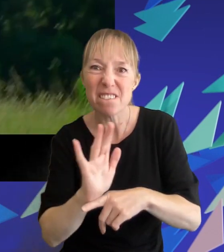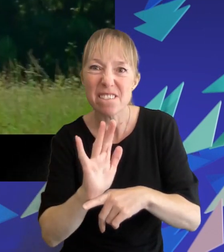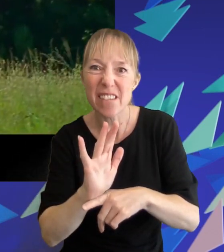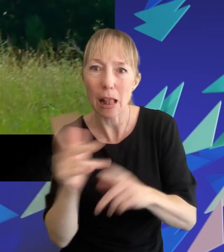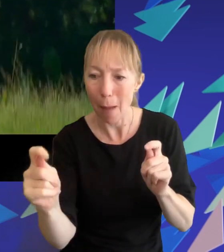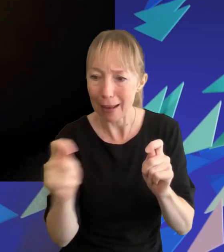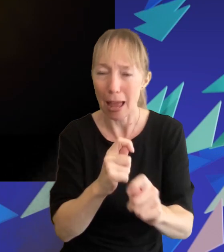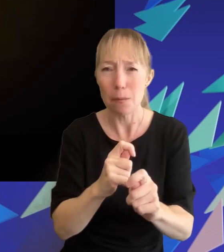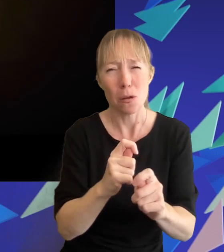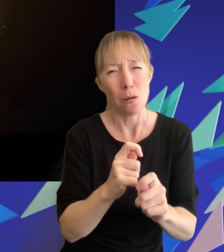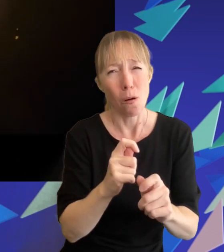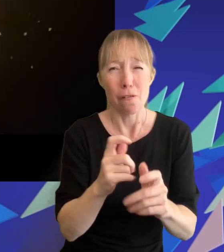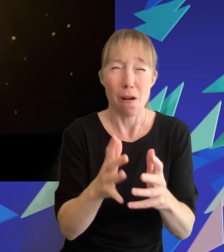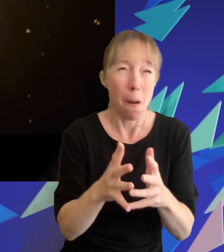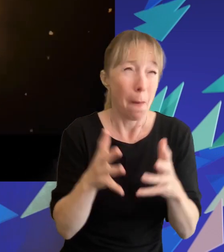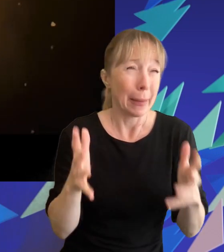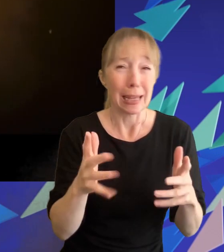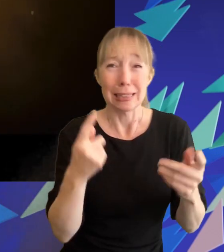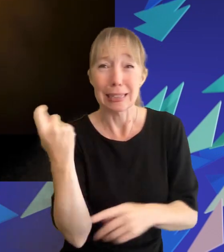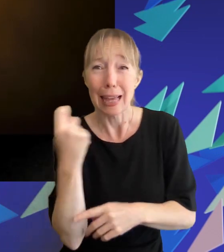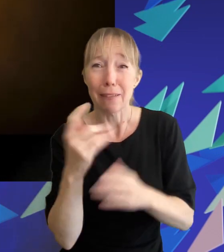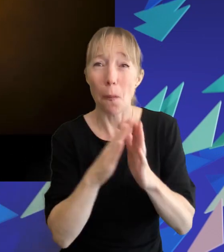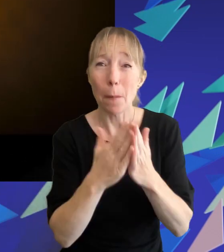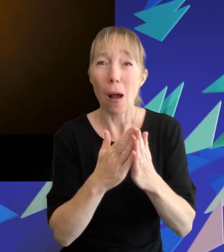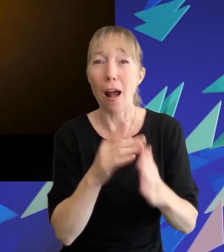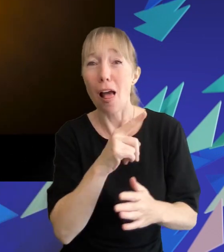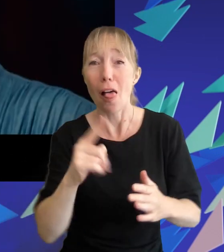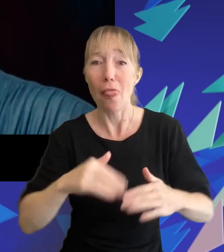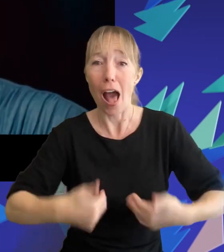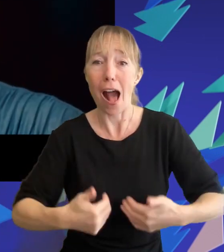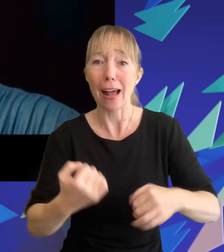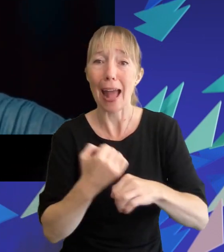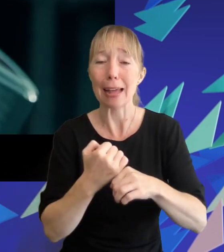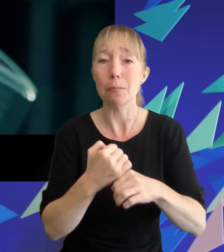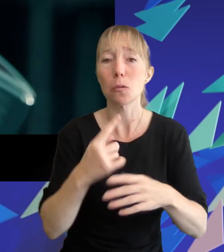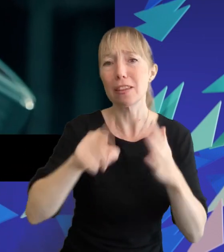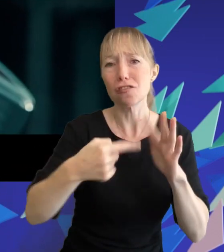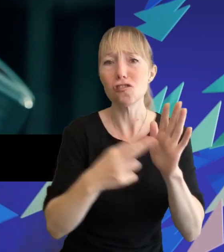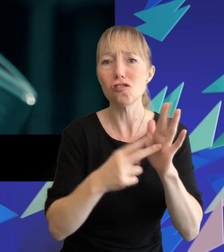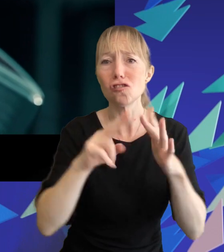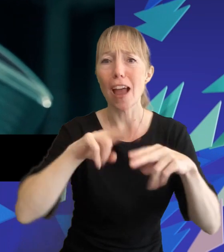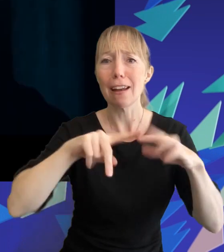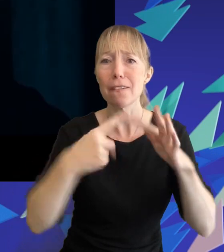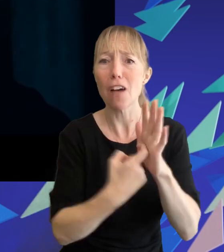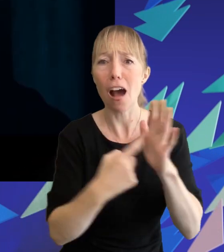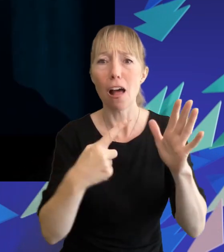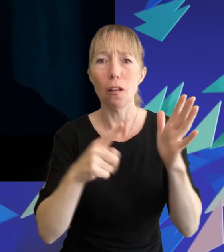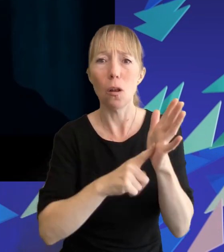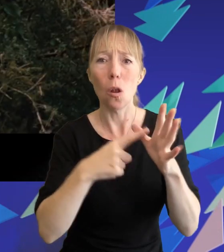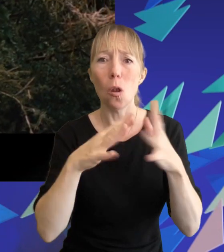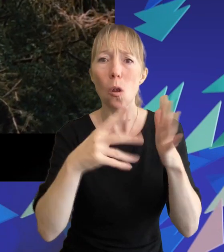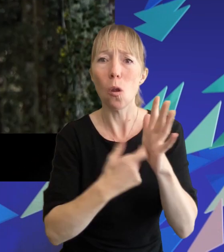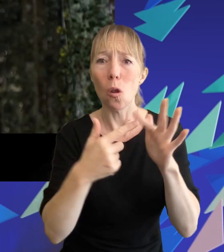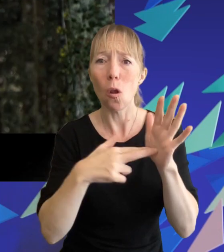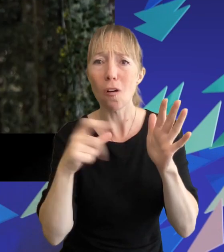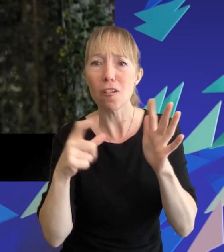successful book series the hunger games starring newcomer but recent oscar nominee jennifer lawrence and josh hutchinson